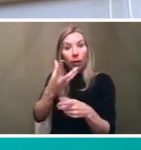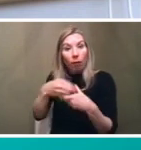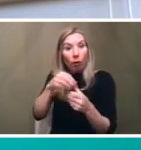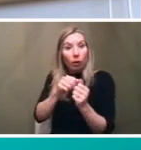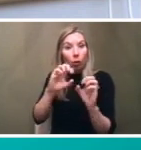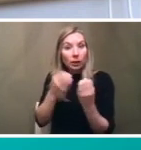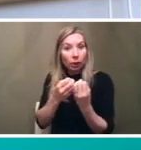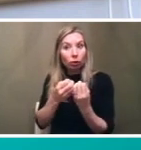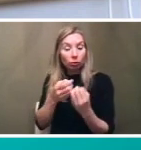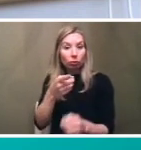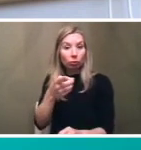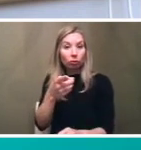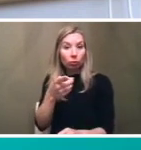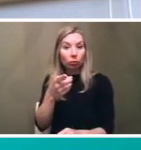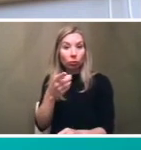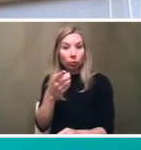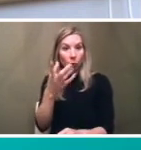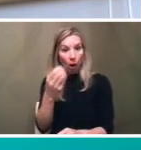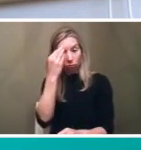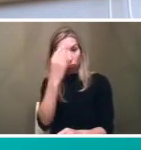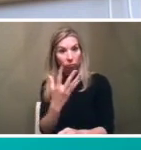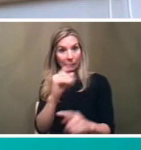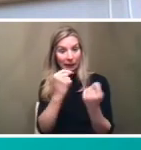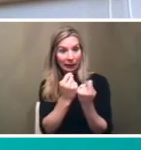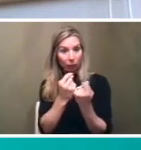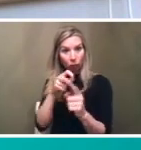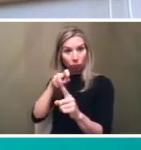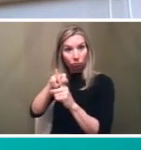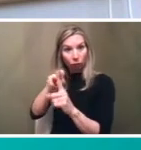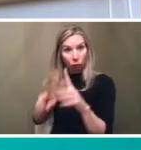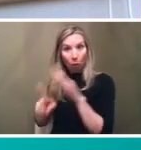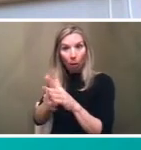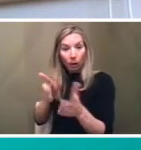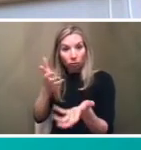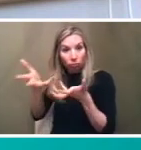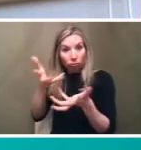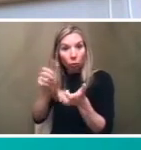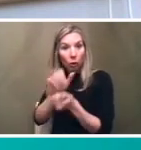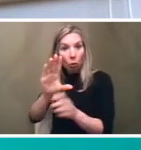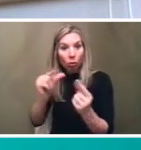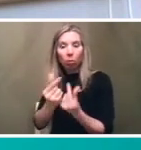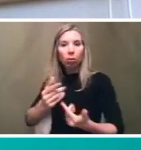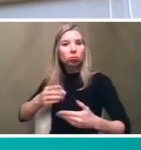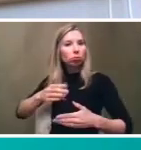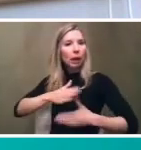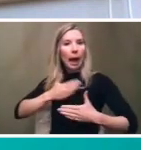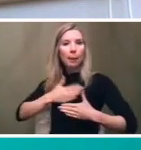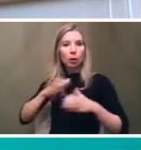you would like the team to to come and talk to your group we're we're happy to do that please go to